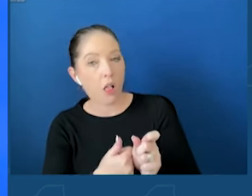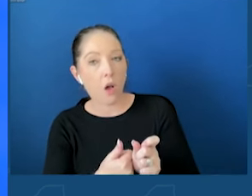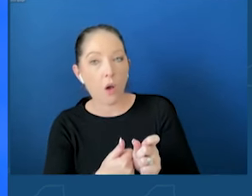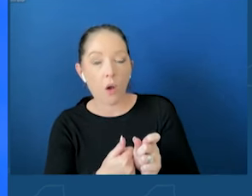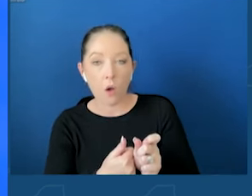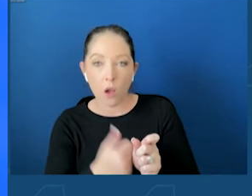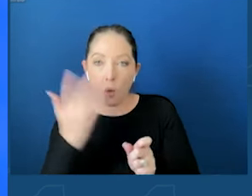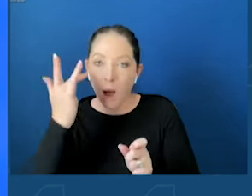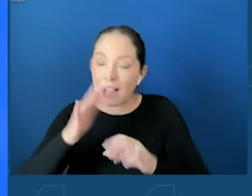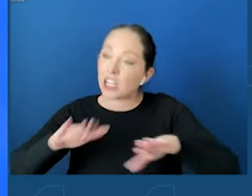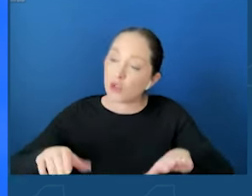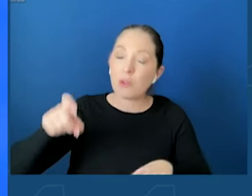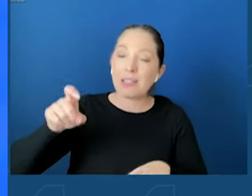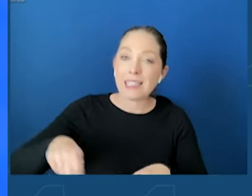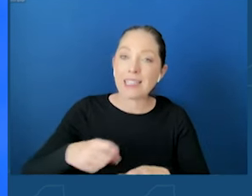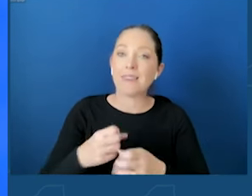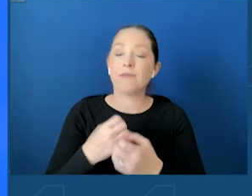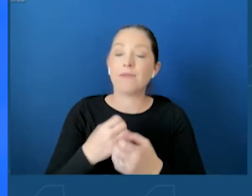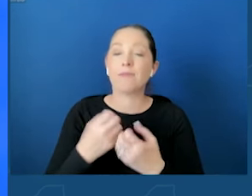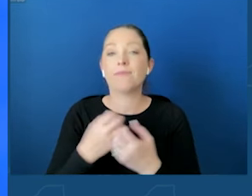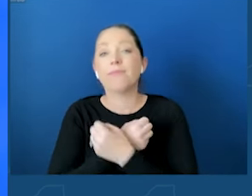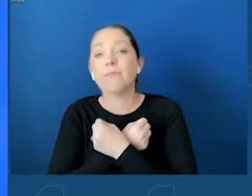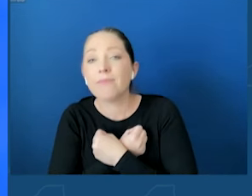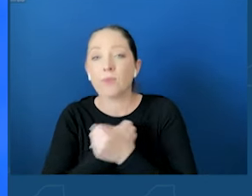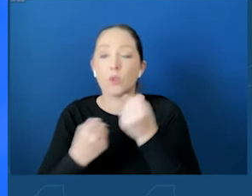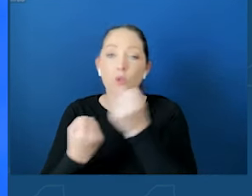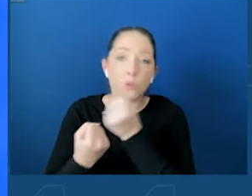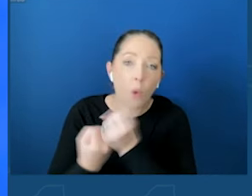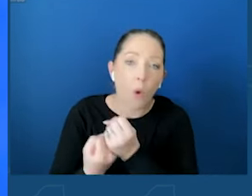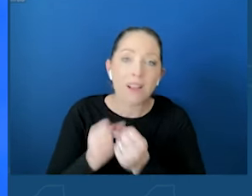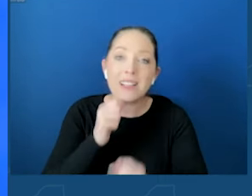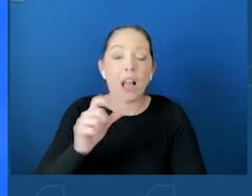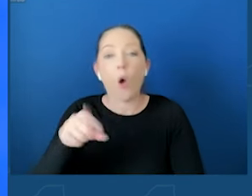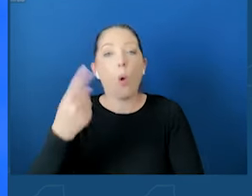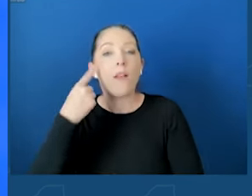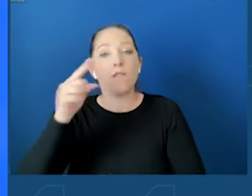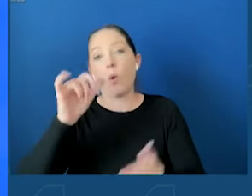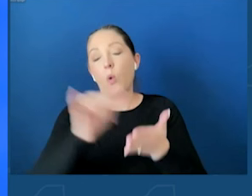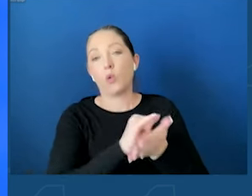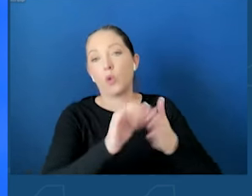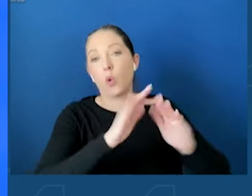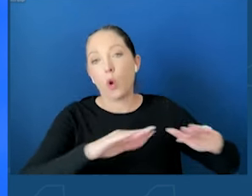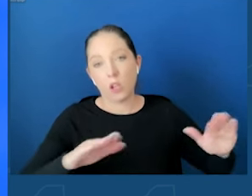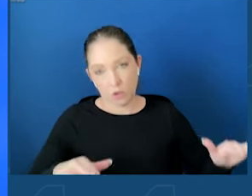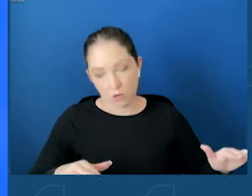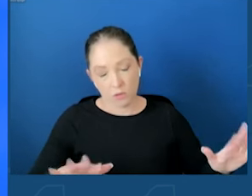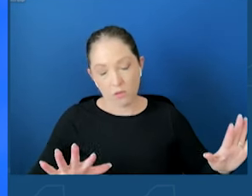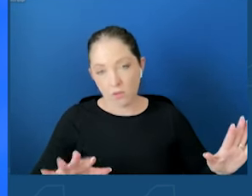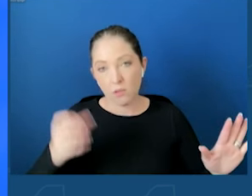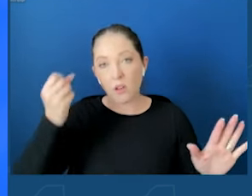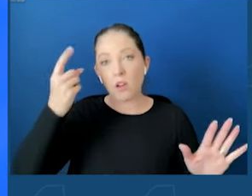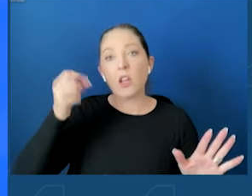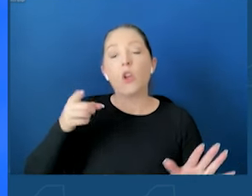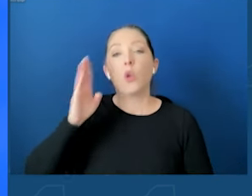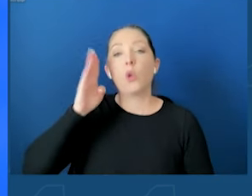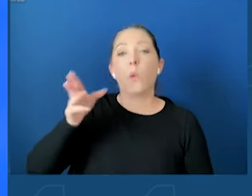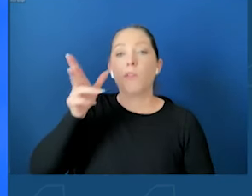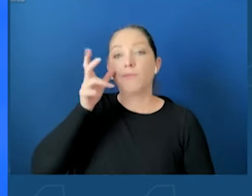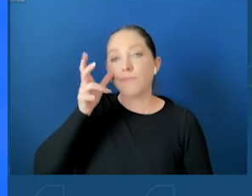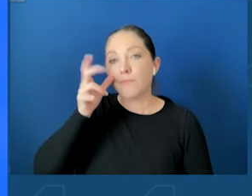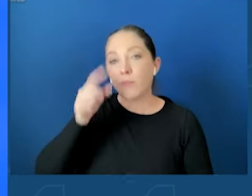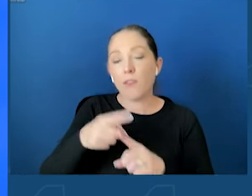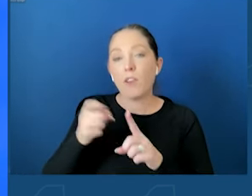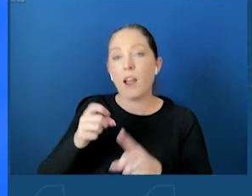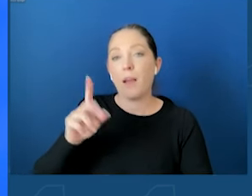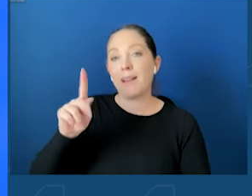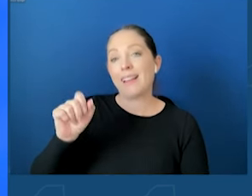and support. It's not just for New York children today. And you'll hear about this again from Kathleen Spence and what their family endured. But I